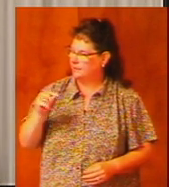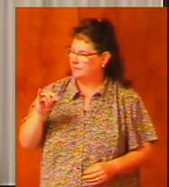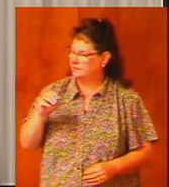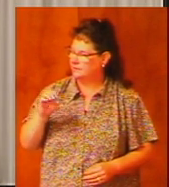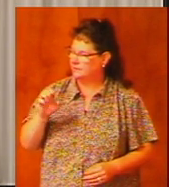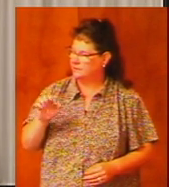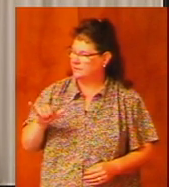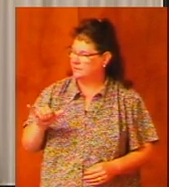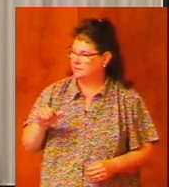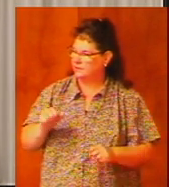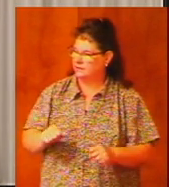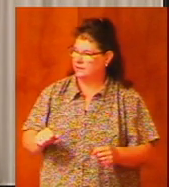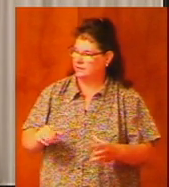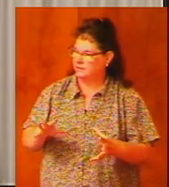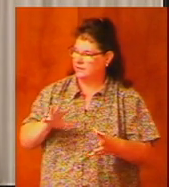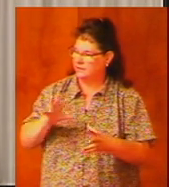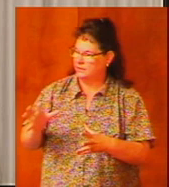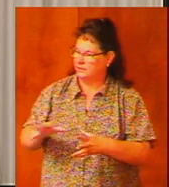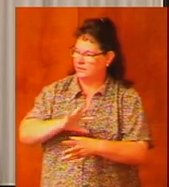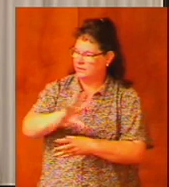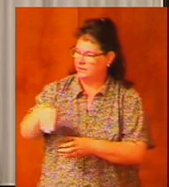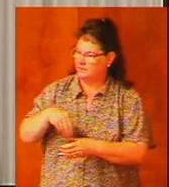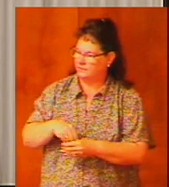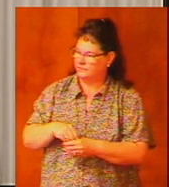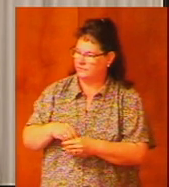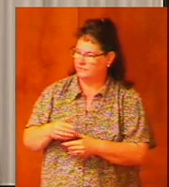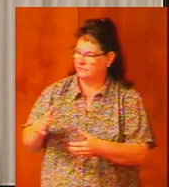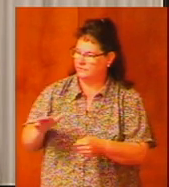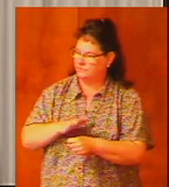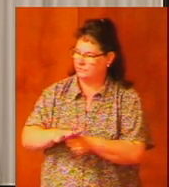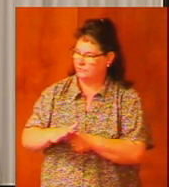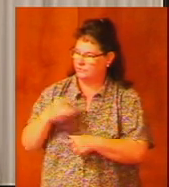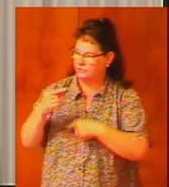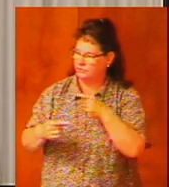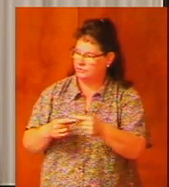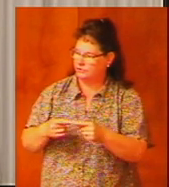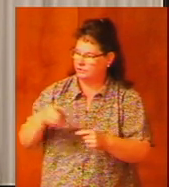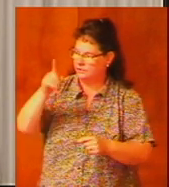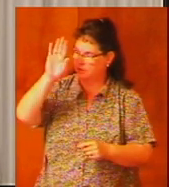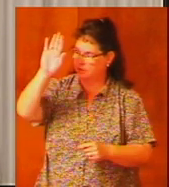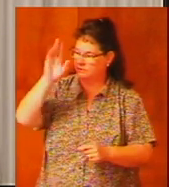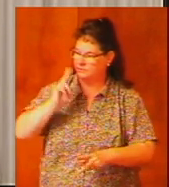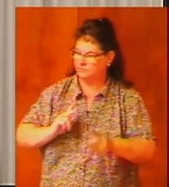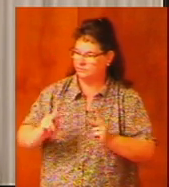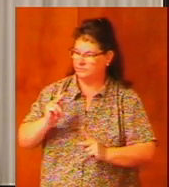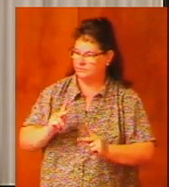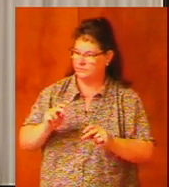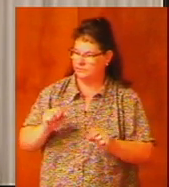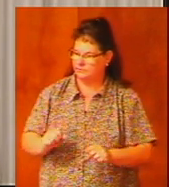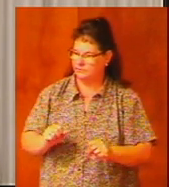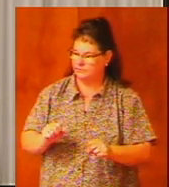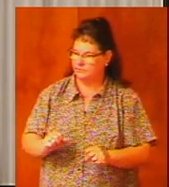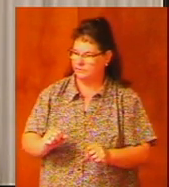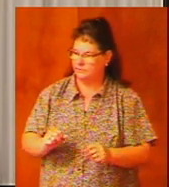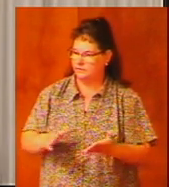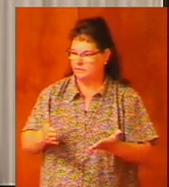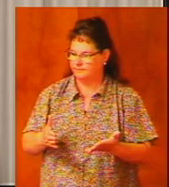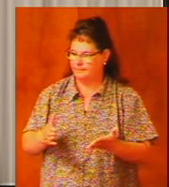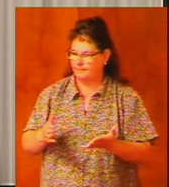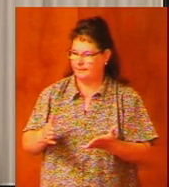entire generations of God's people. In other words,